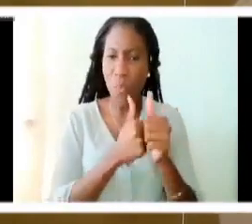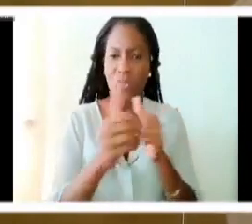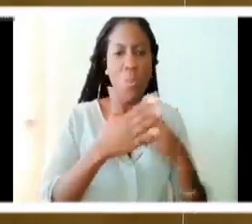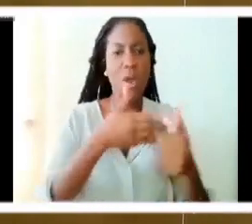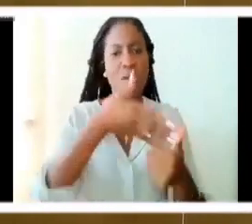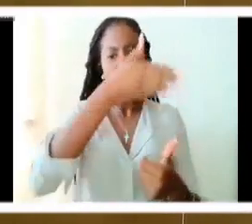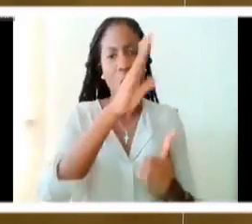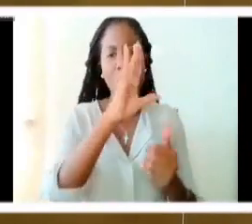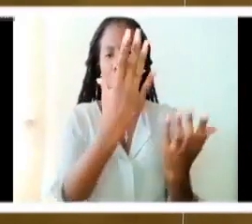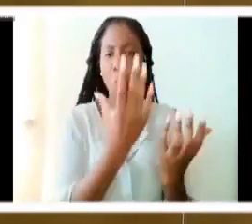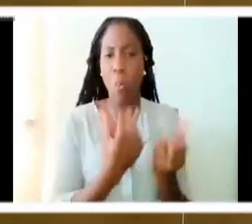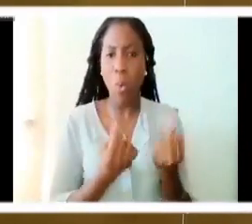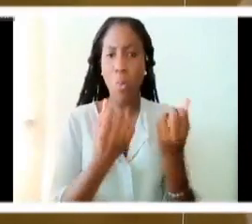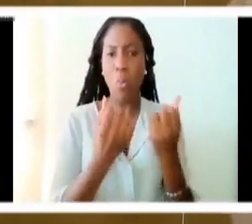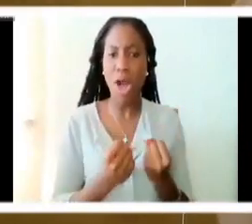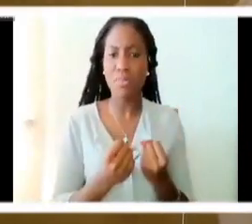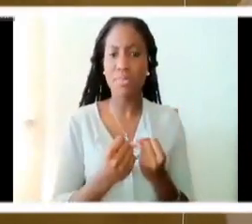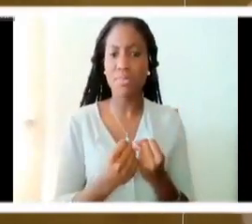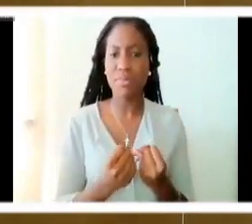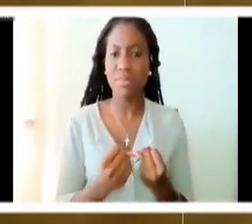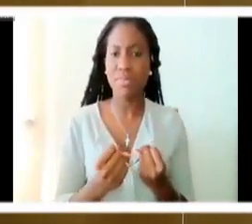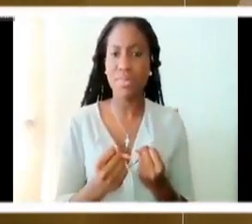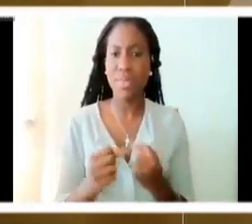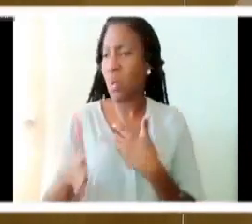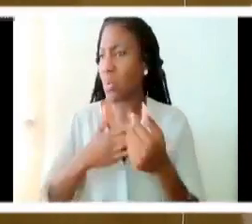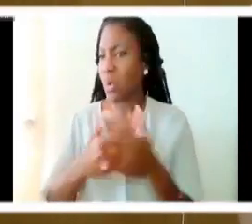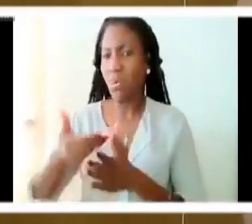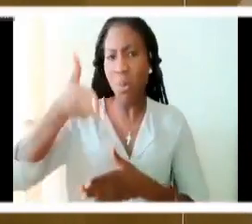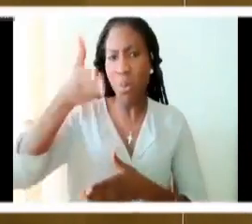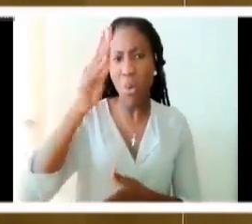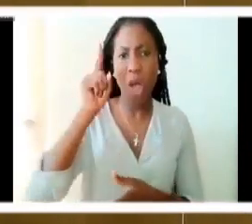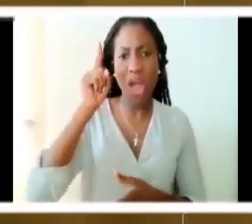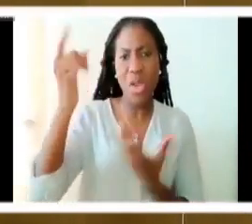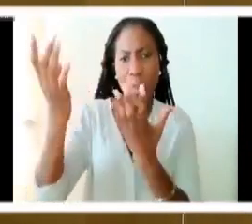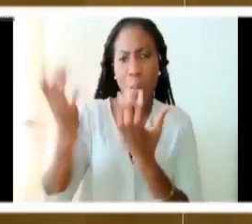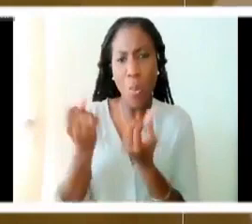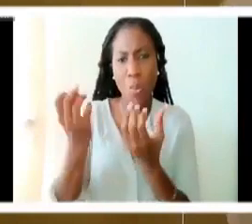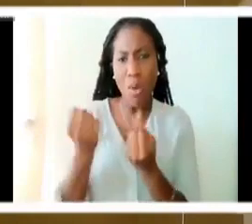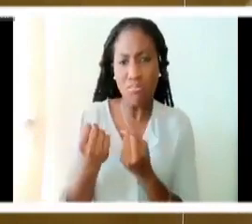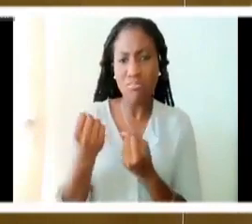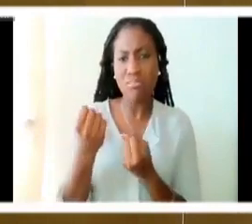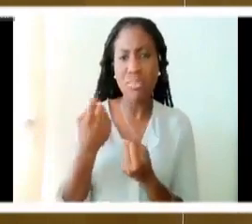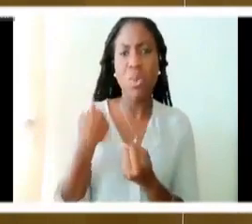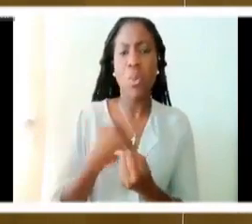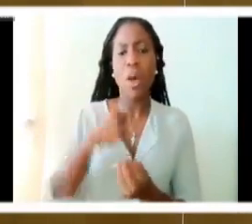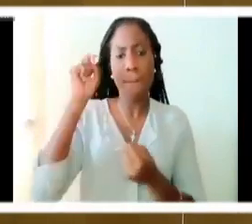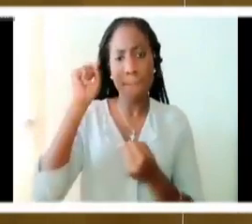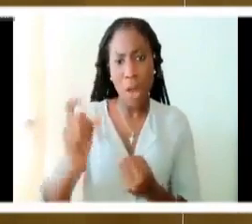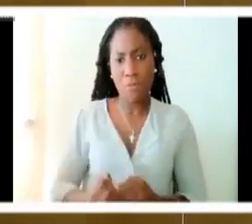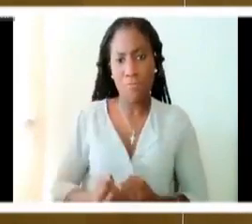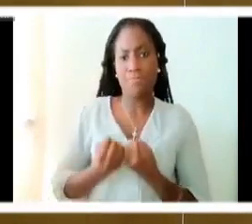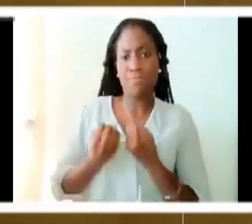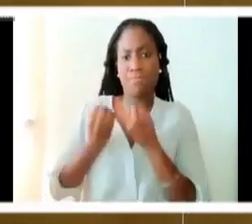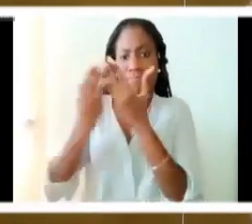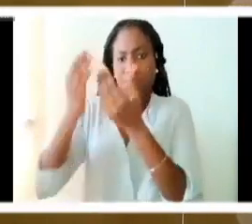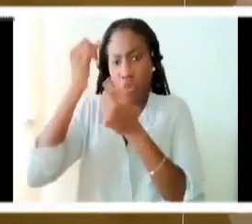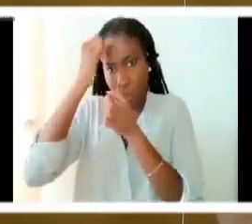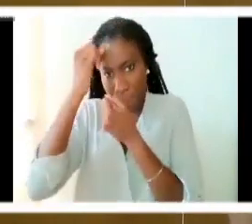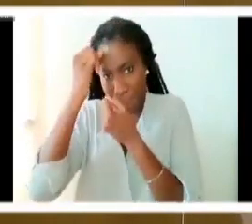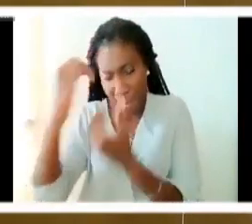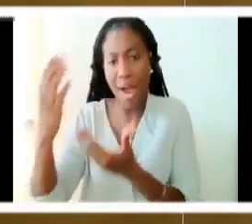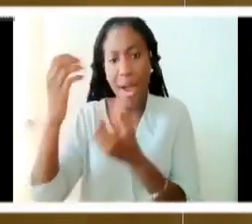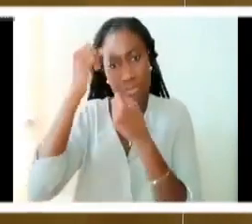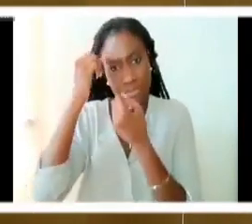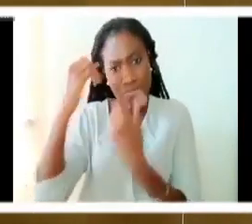live your life seeking the will of God and submitting yourself to God's will in little and big things